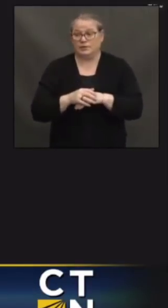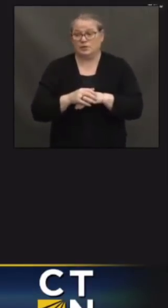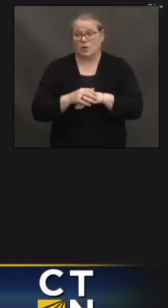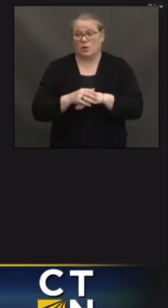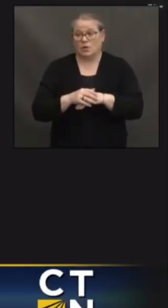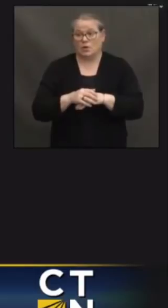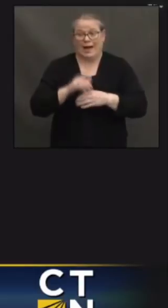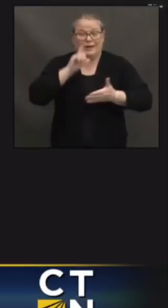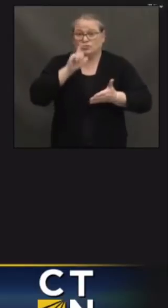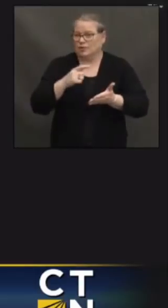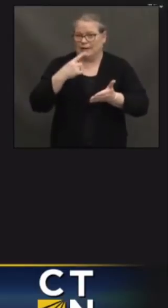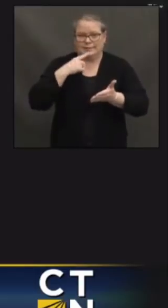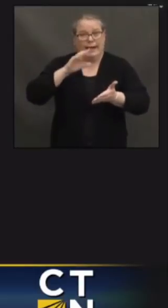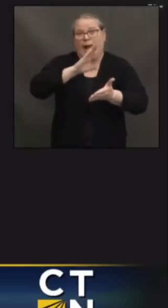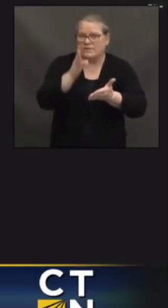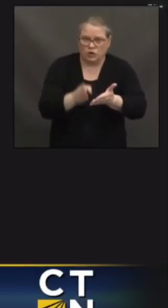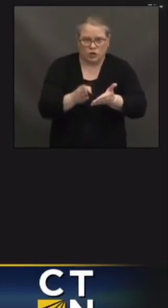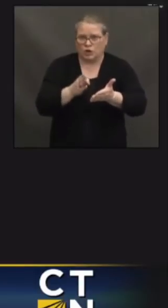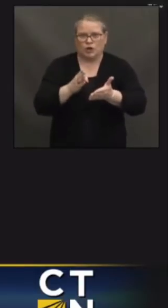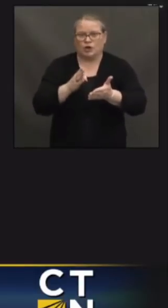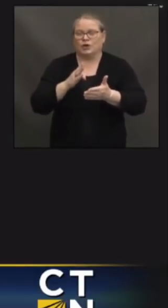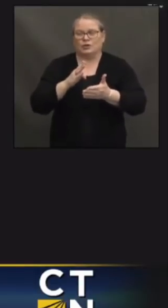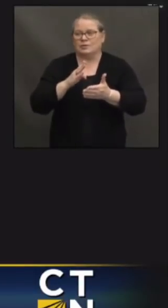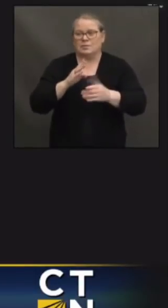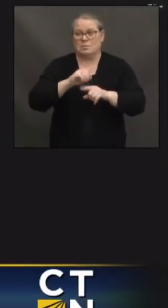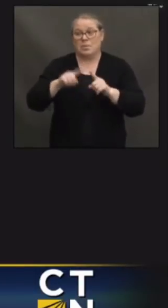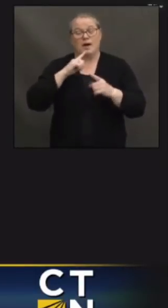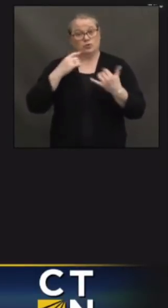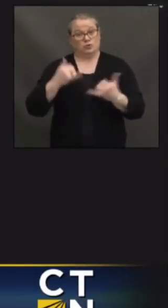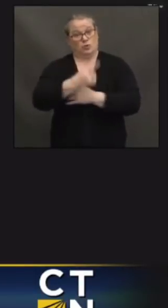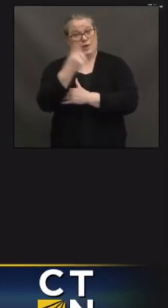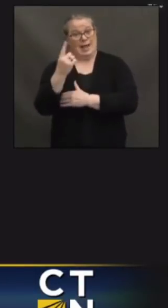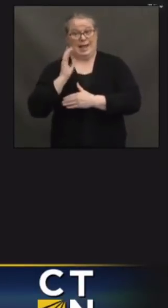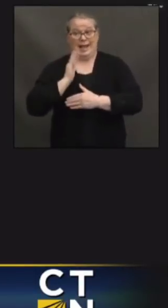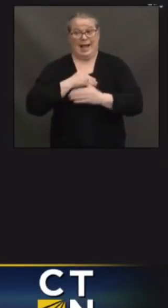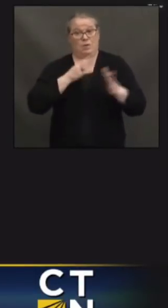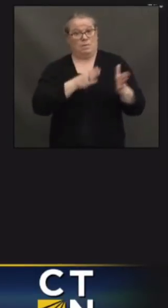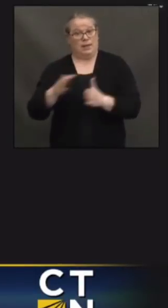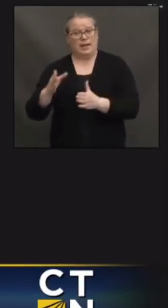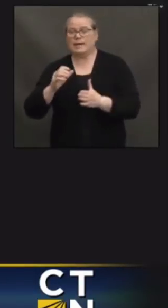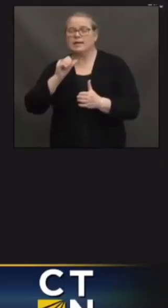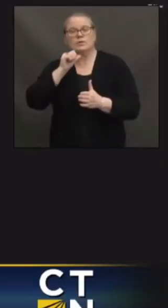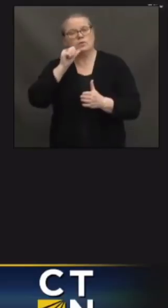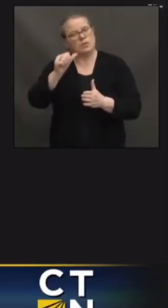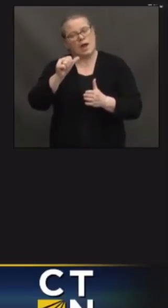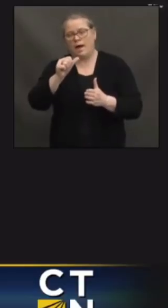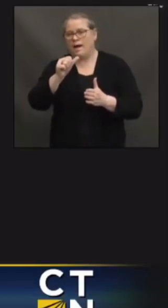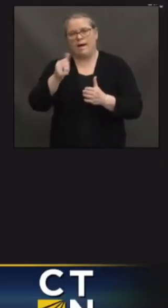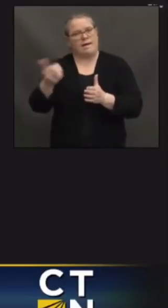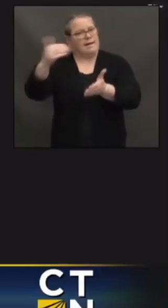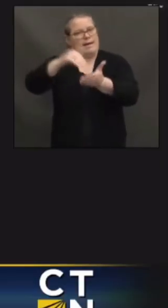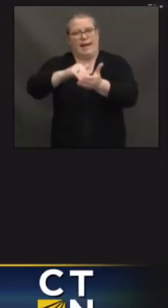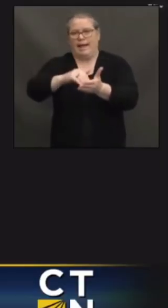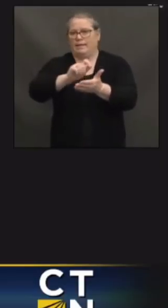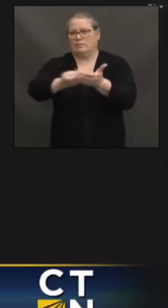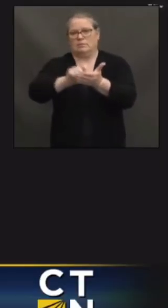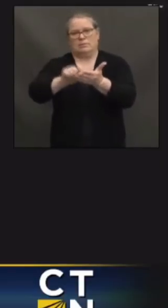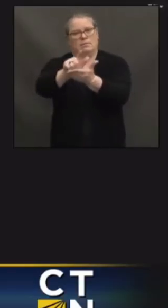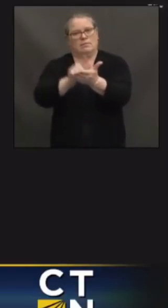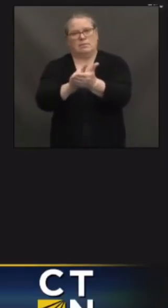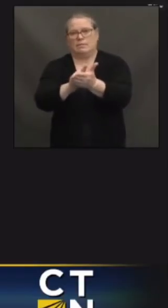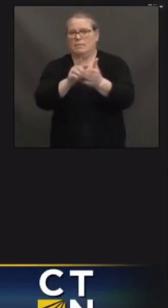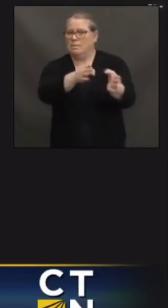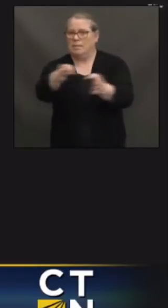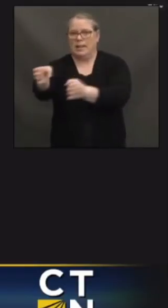it is not our plan to pass another rescue plan. But we will obviously be vigilant